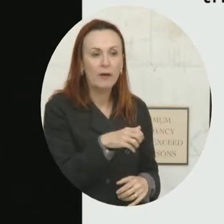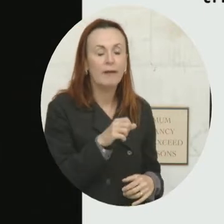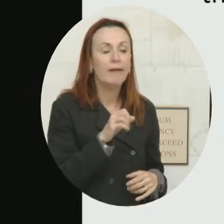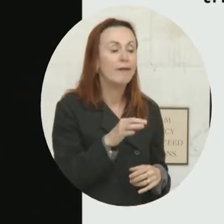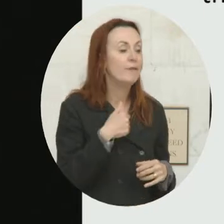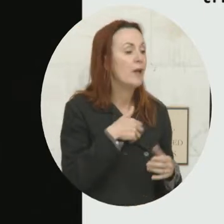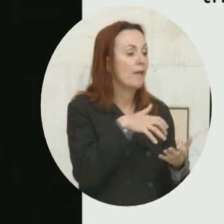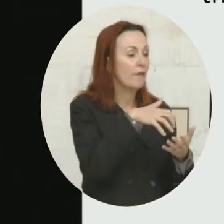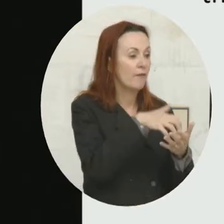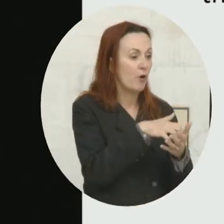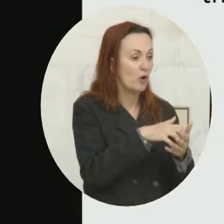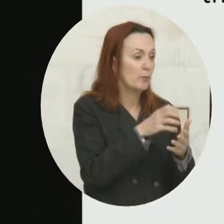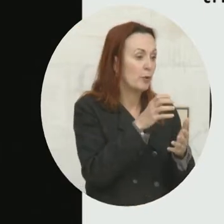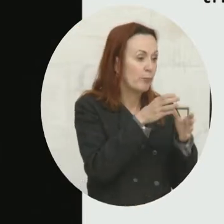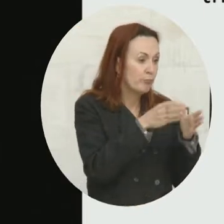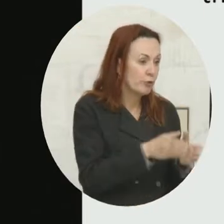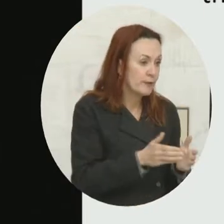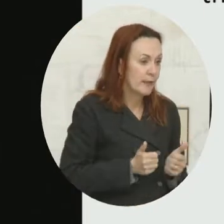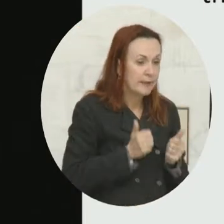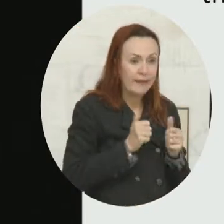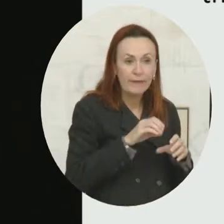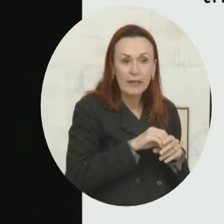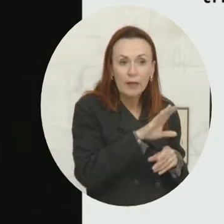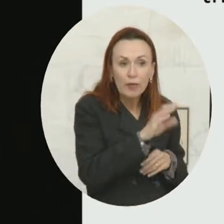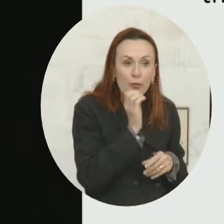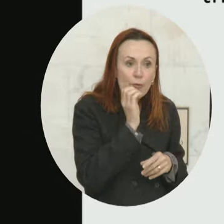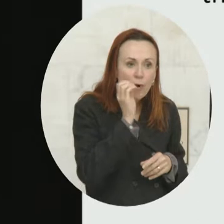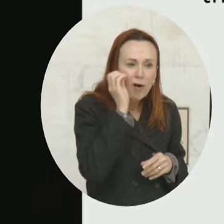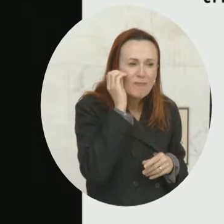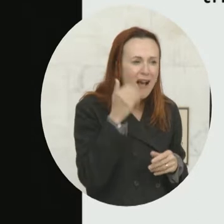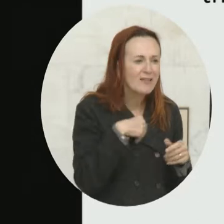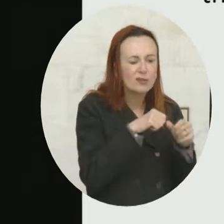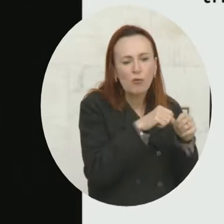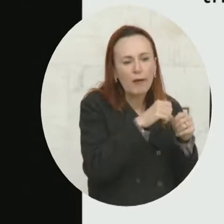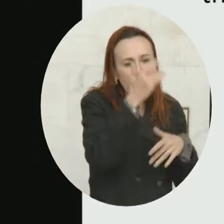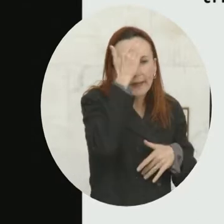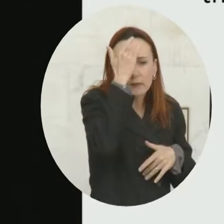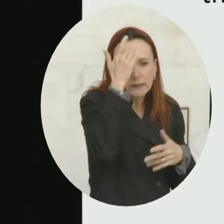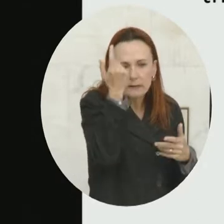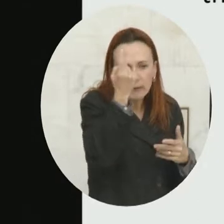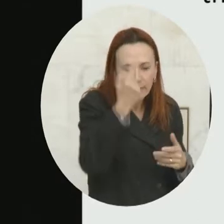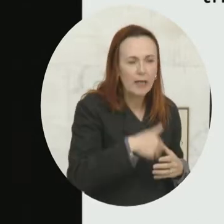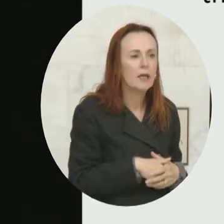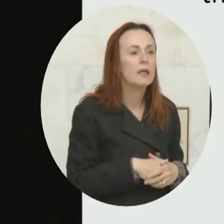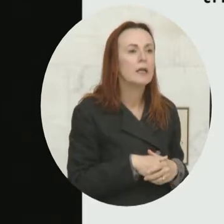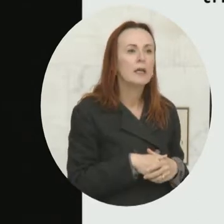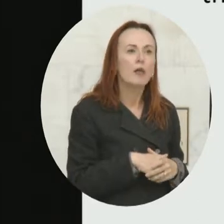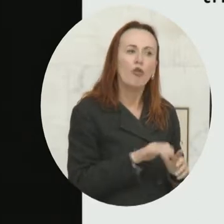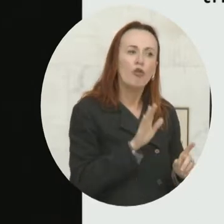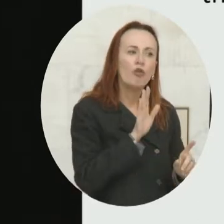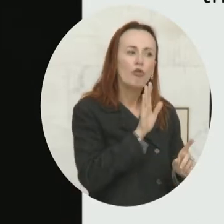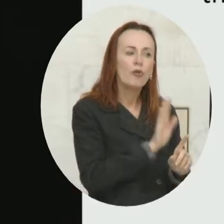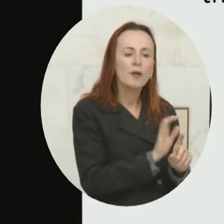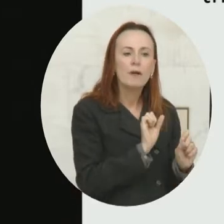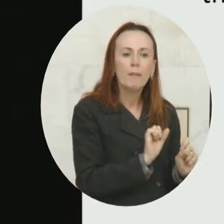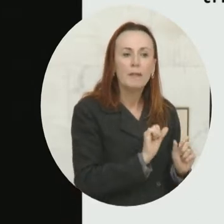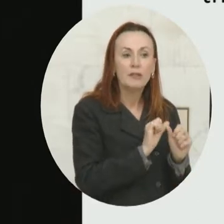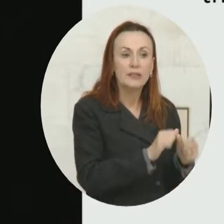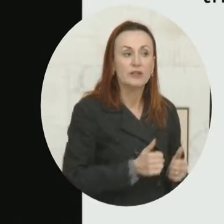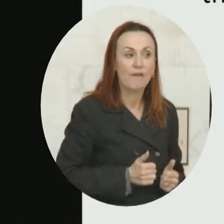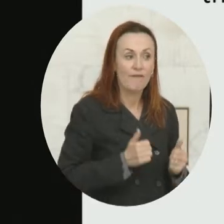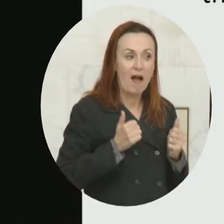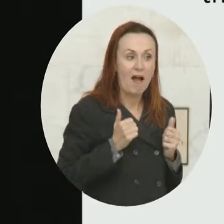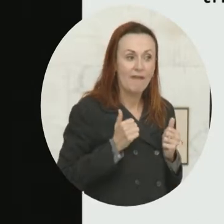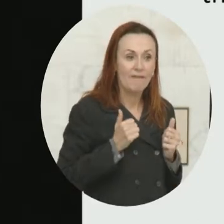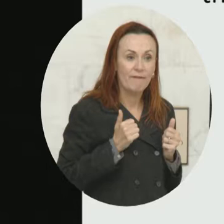resident who's living in their home that has some kind of chronic condition, ultimately their ability to survive a disaster